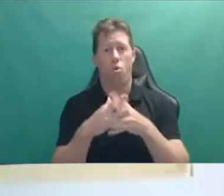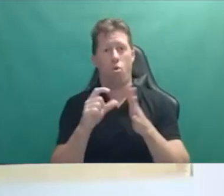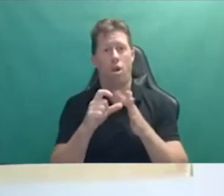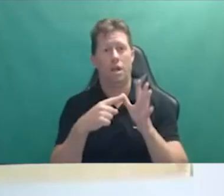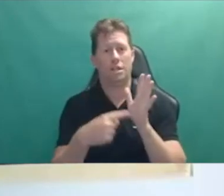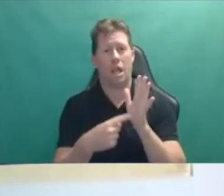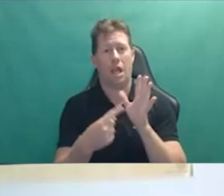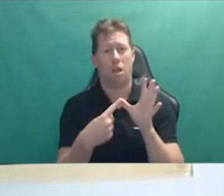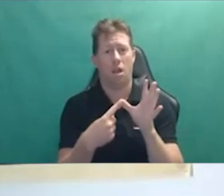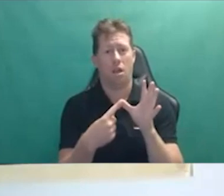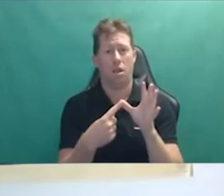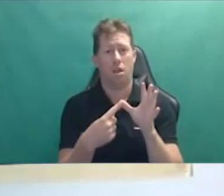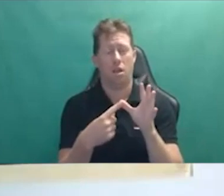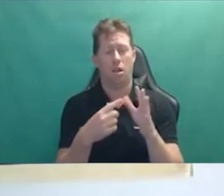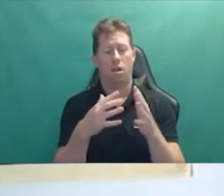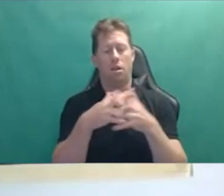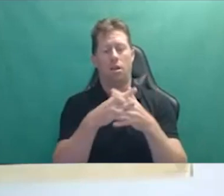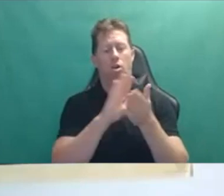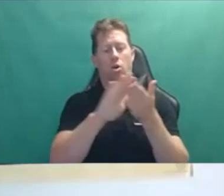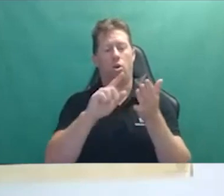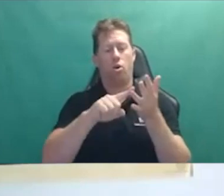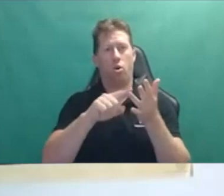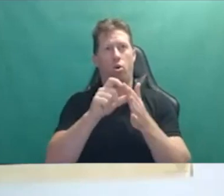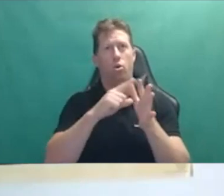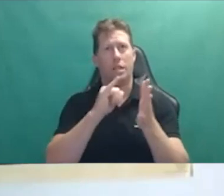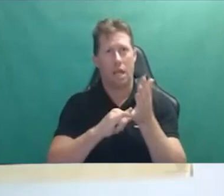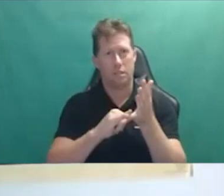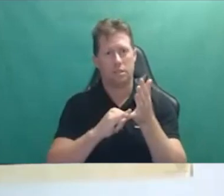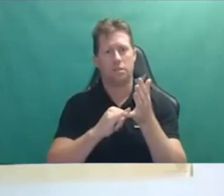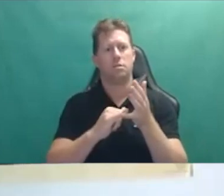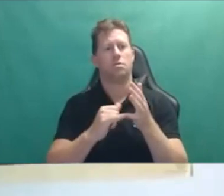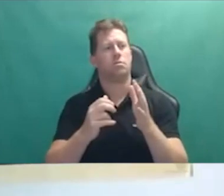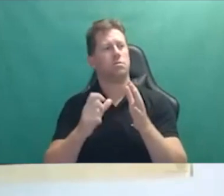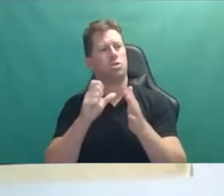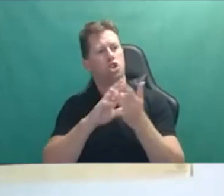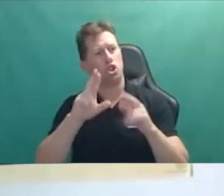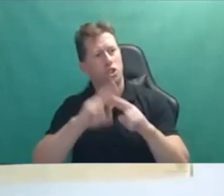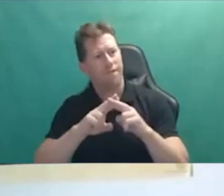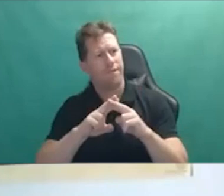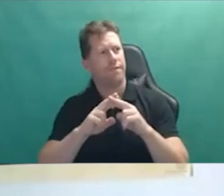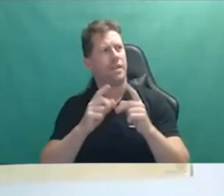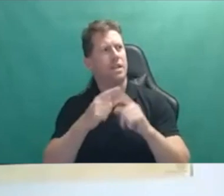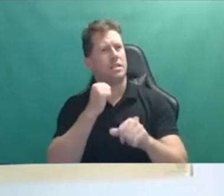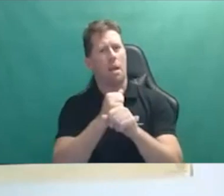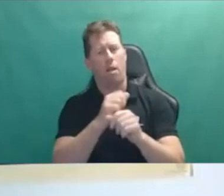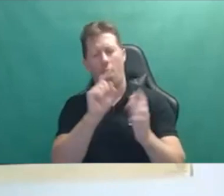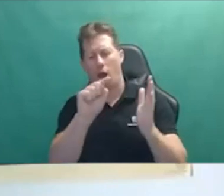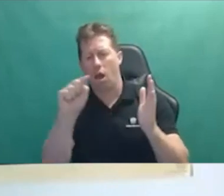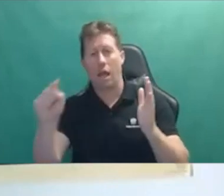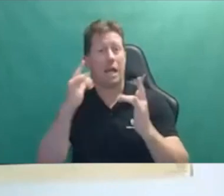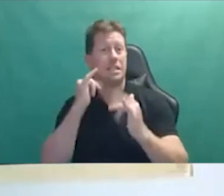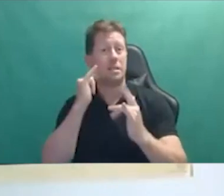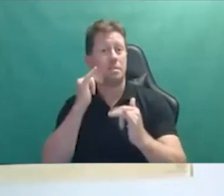a HUDAS, a Vineland, a Chief example. These are the examples of some of the assessments.